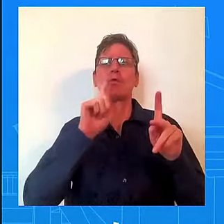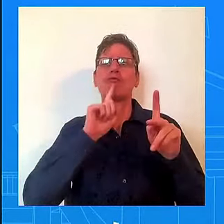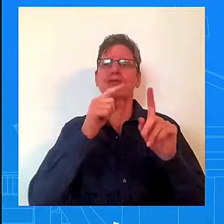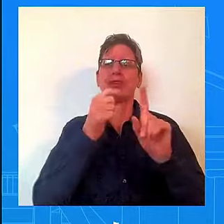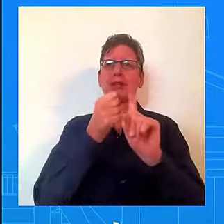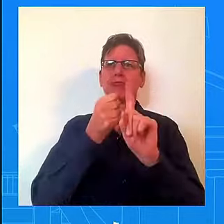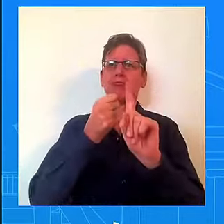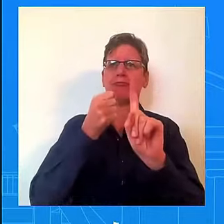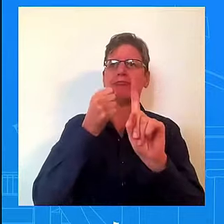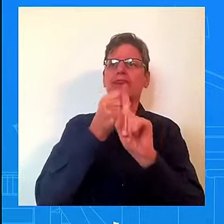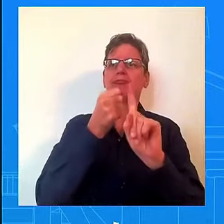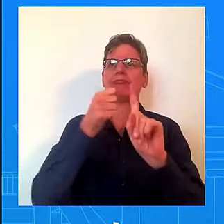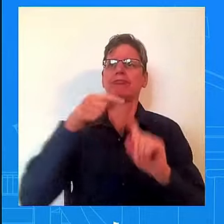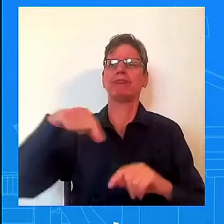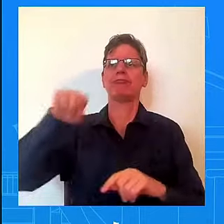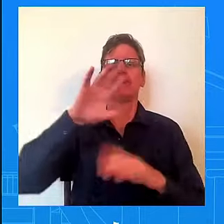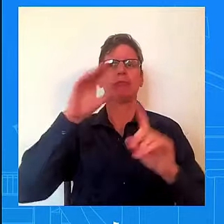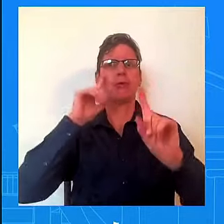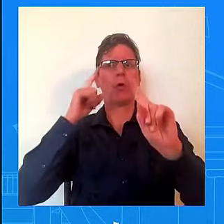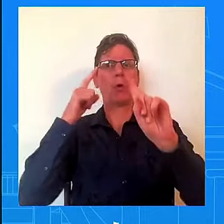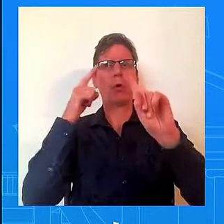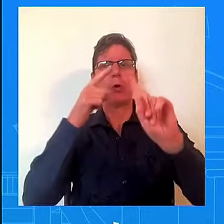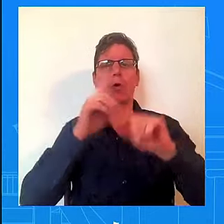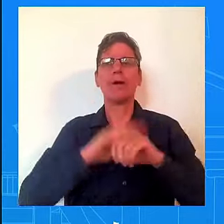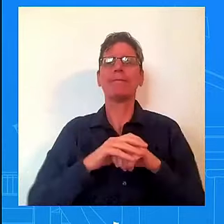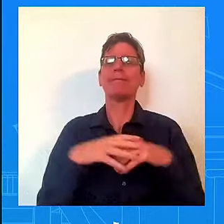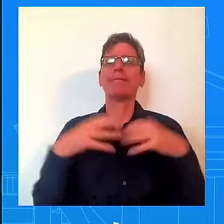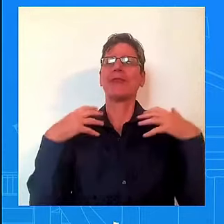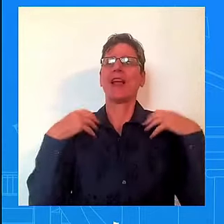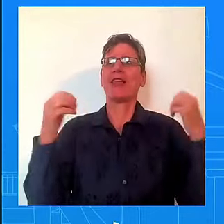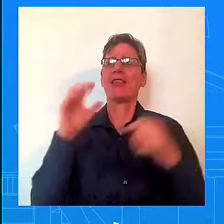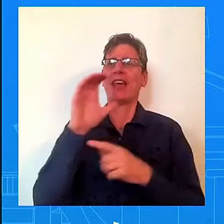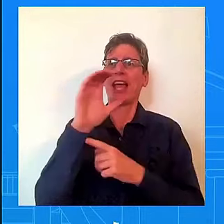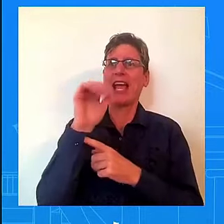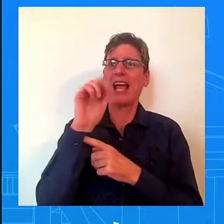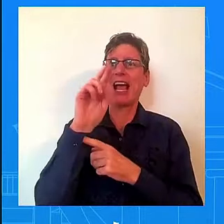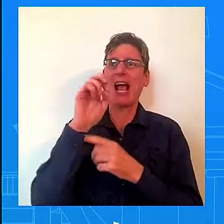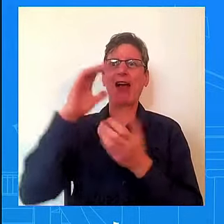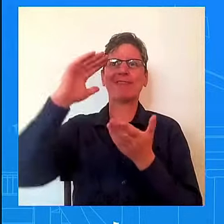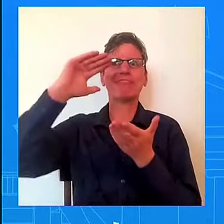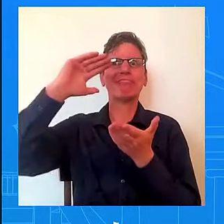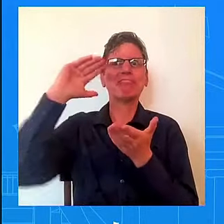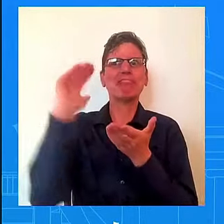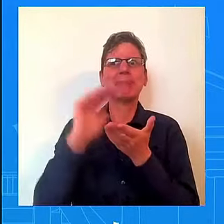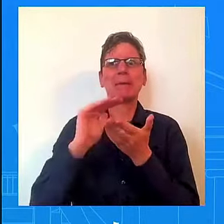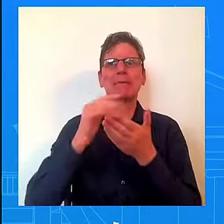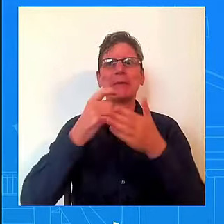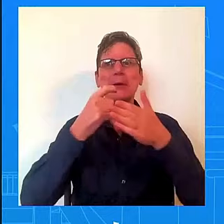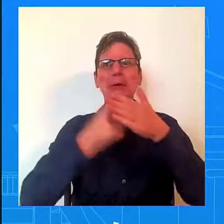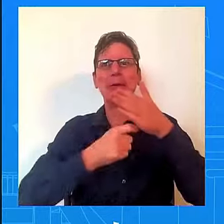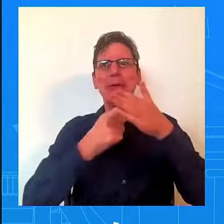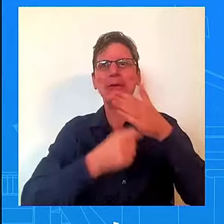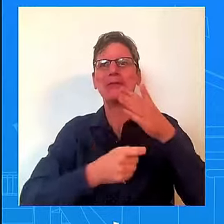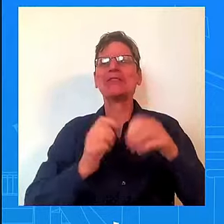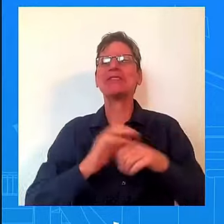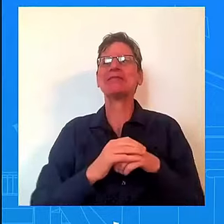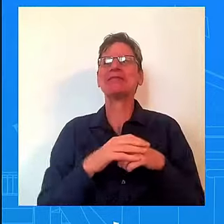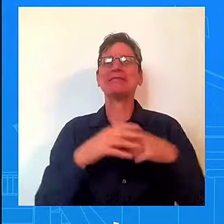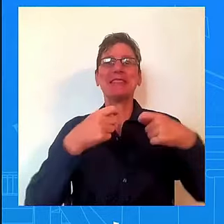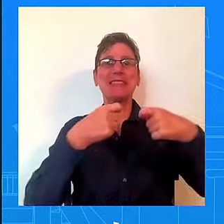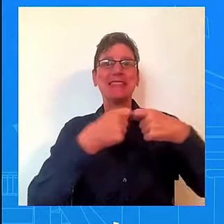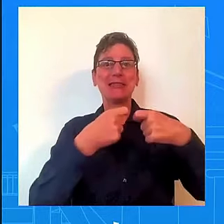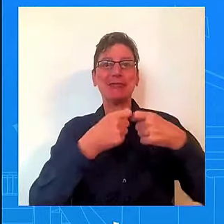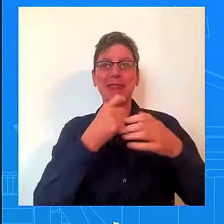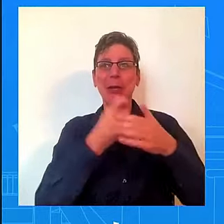care and energy costs, local economic development, once-in-a-generation investments